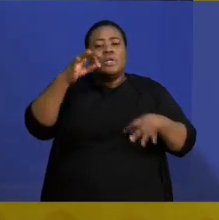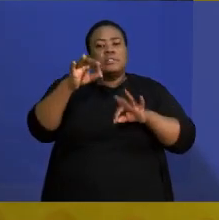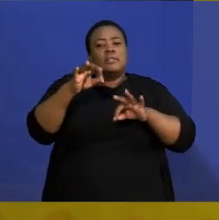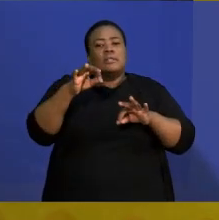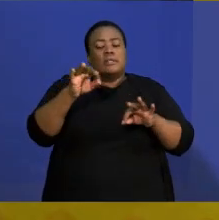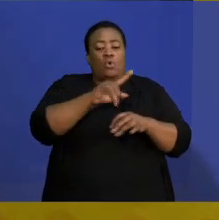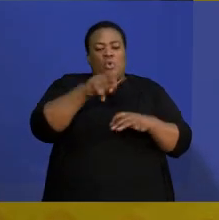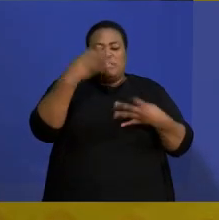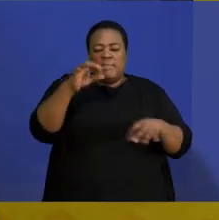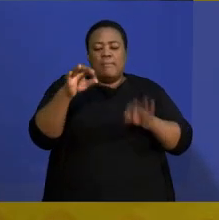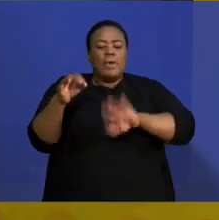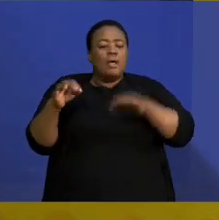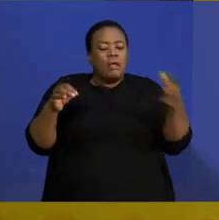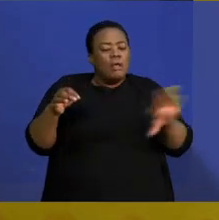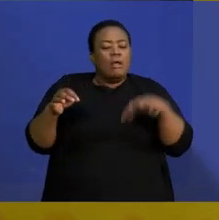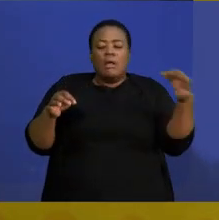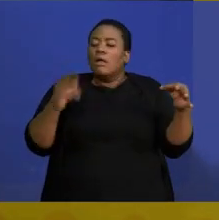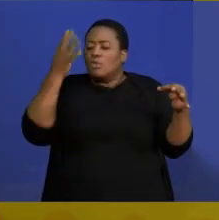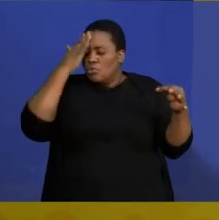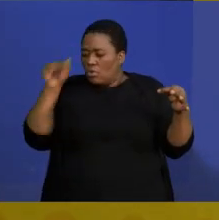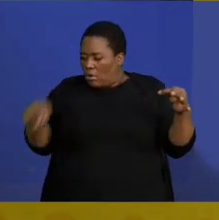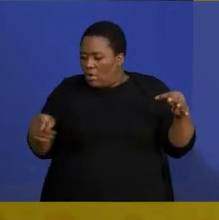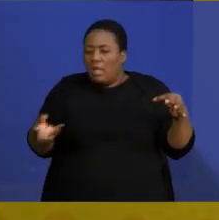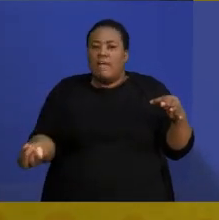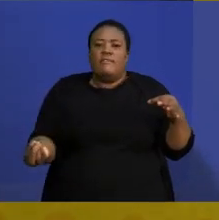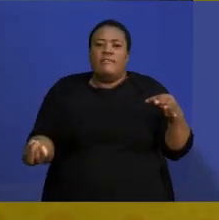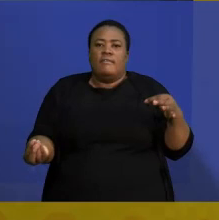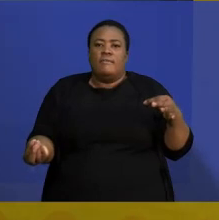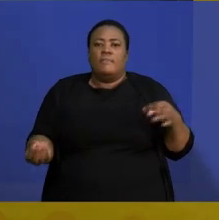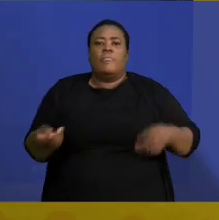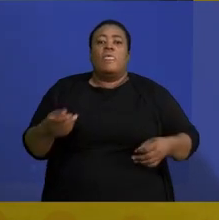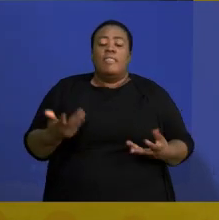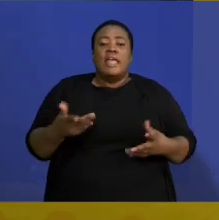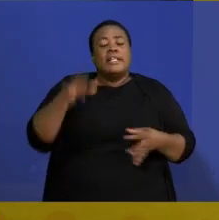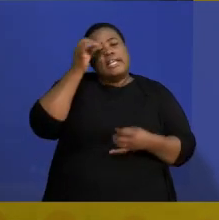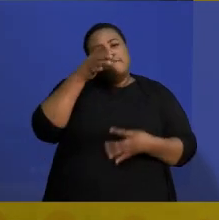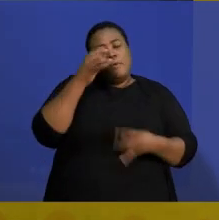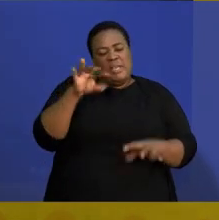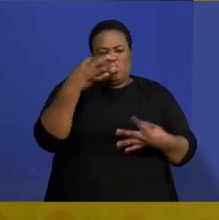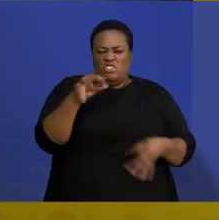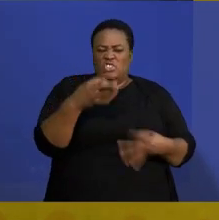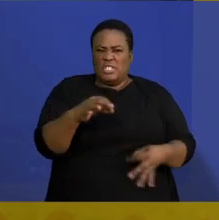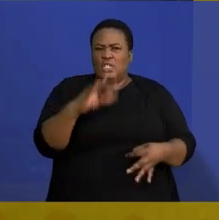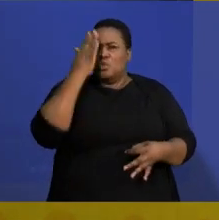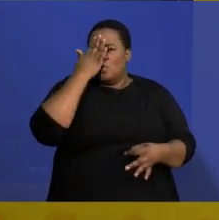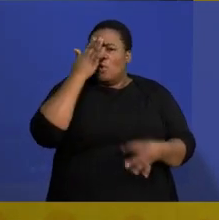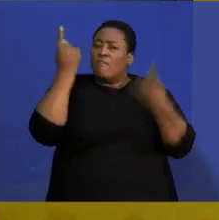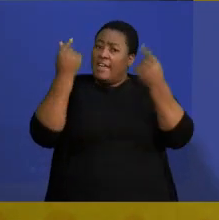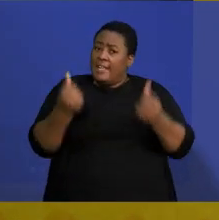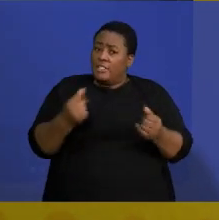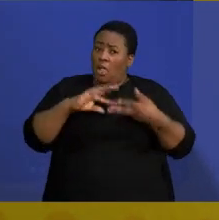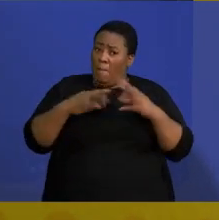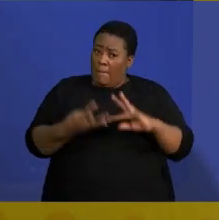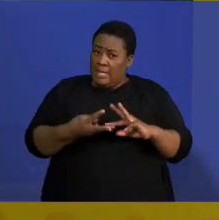the question paper to look at the information sheet. And then in the information sheet, you know some financial math concepts that are there.